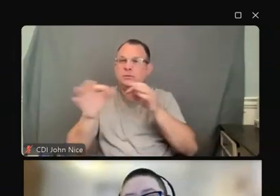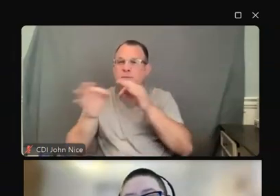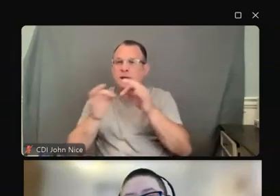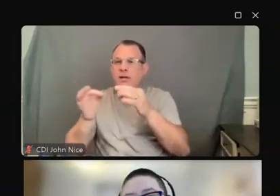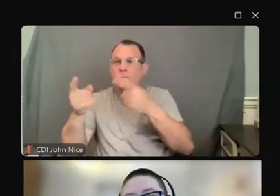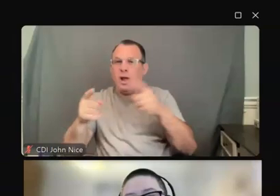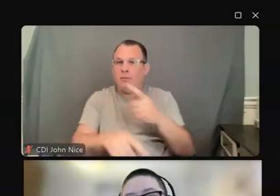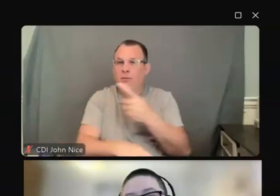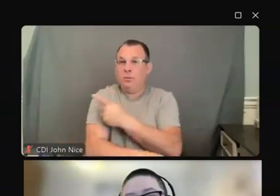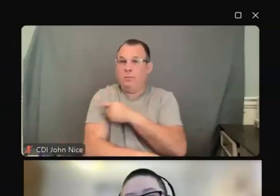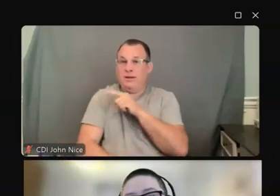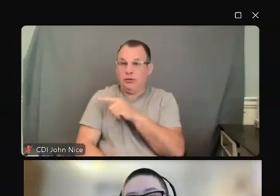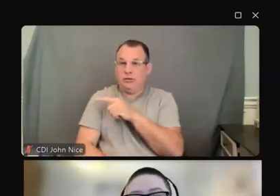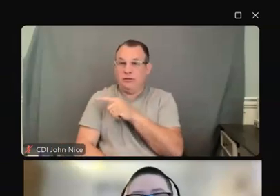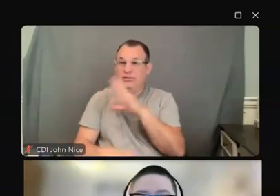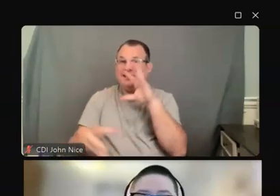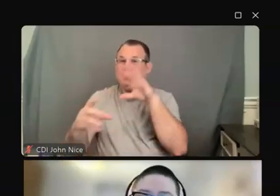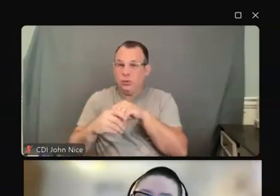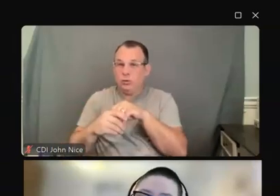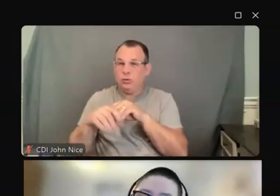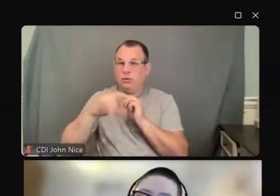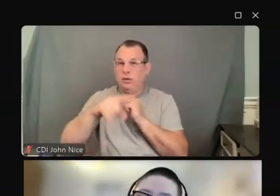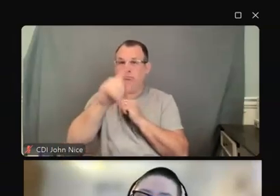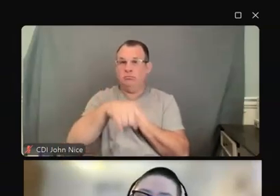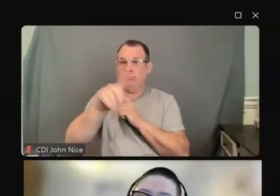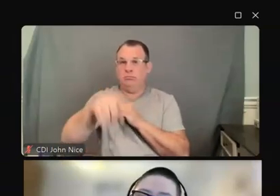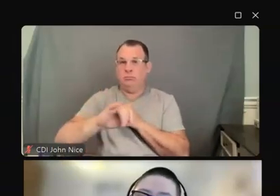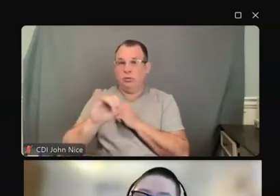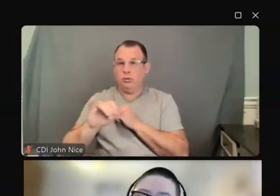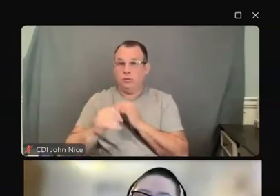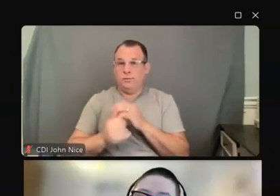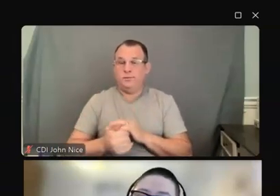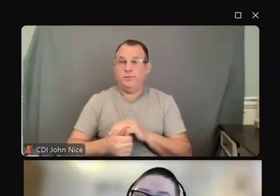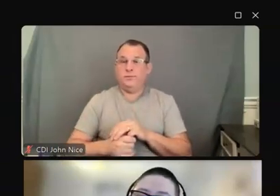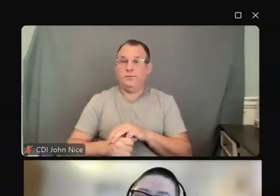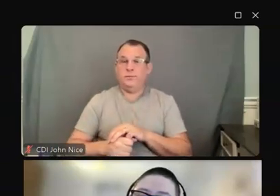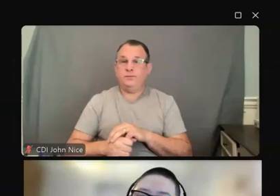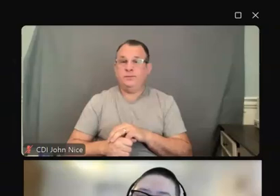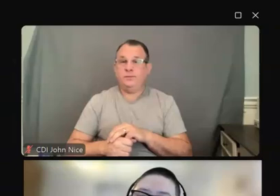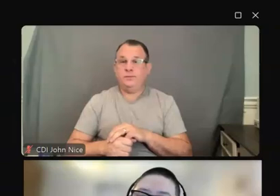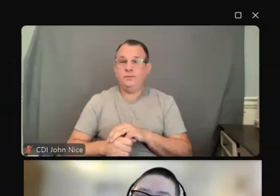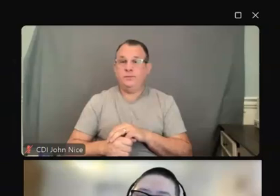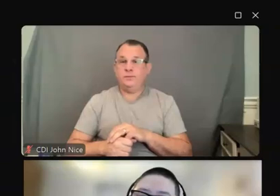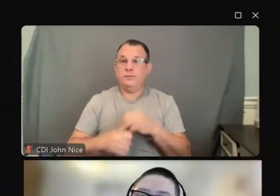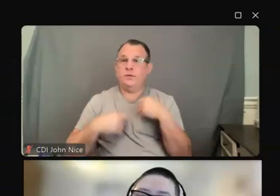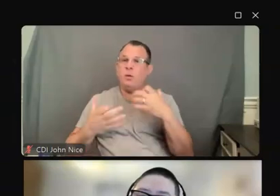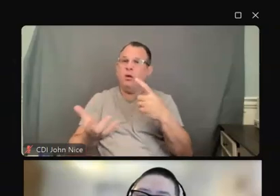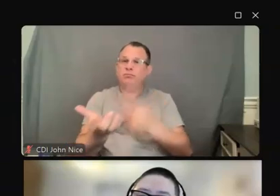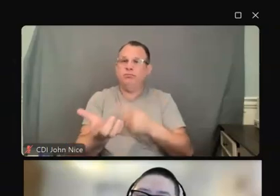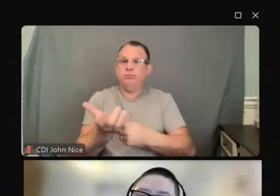I wanted to spend just a minute on this slide, focusing a little bit about a category that's not often discussed,